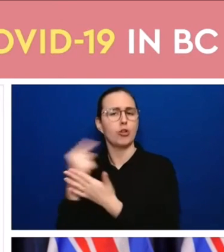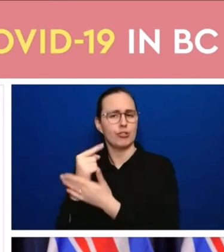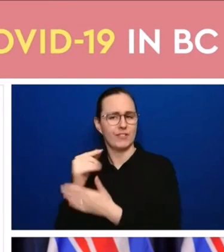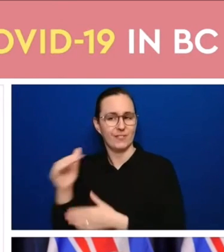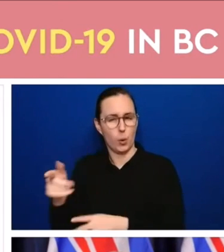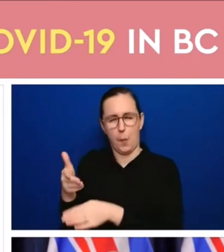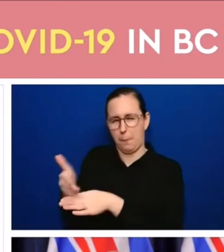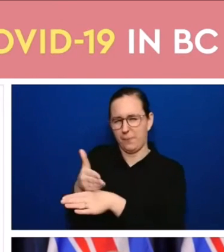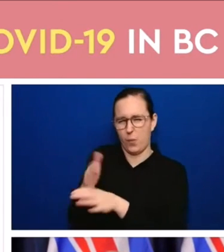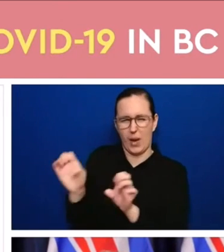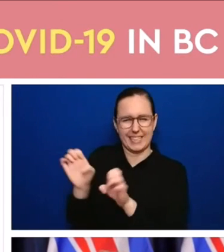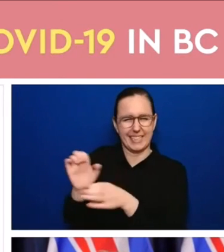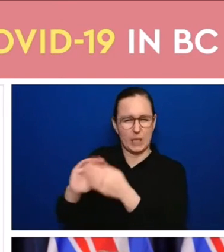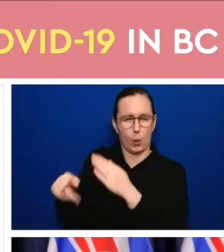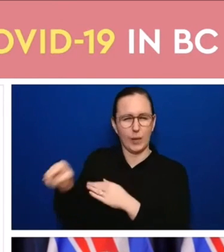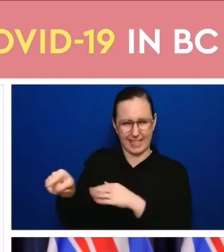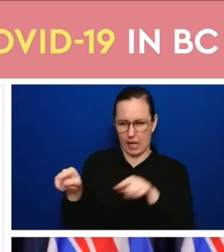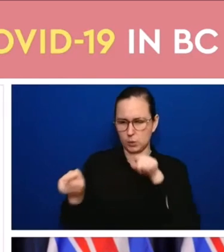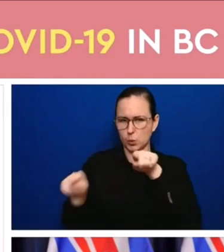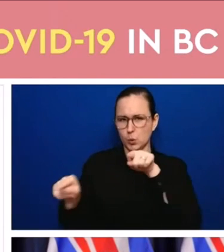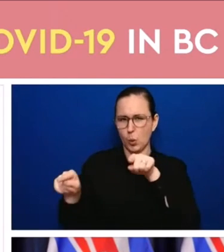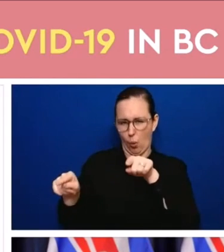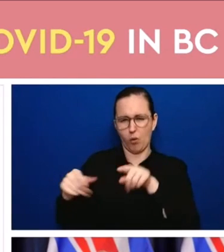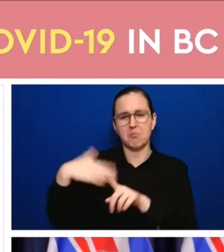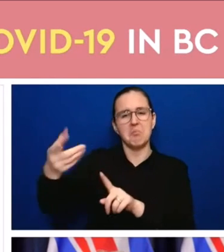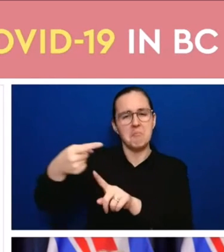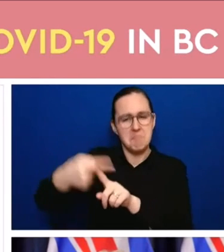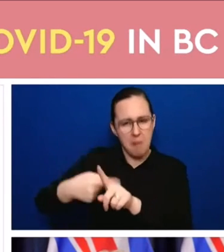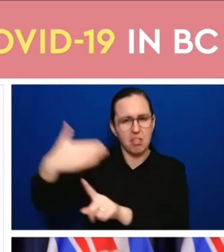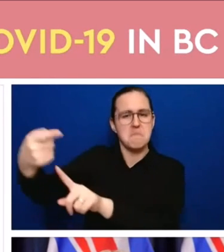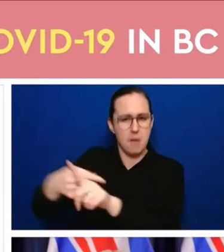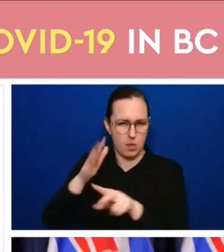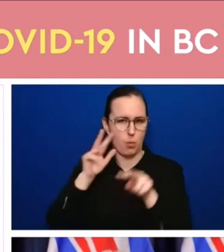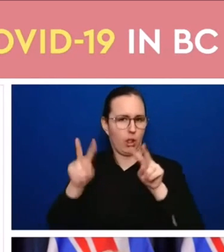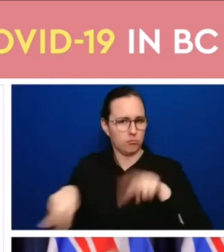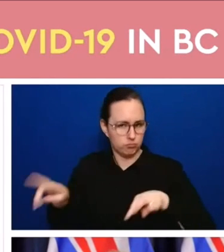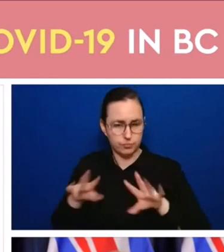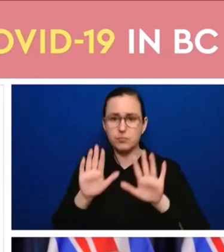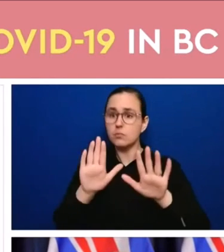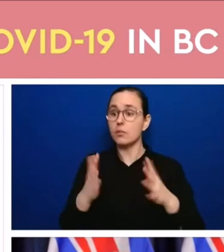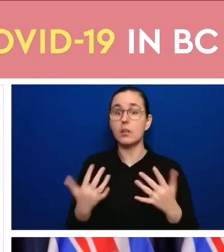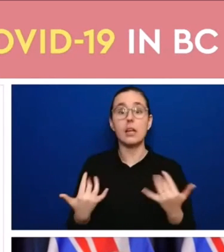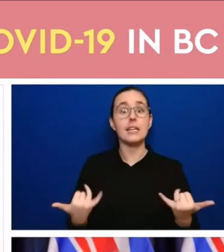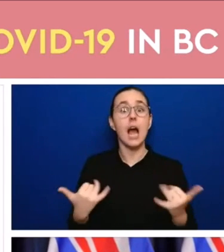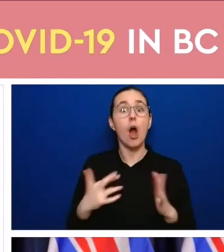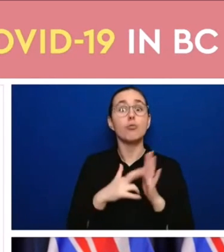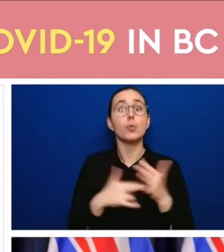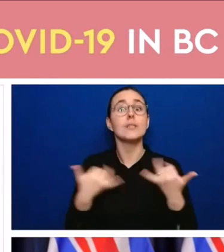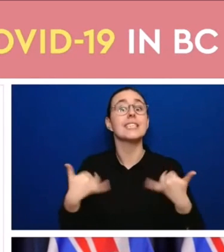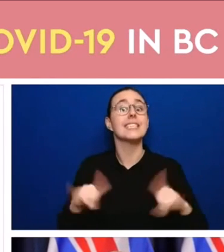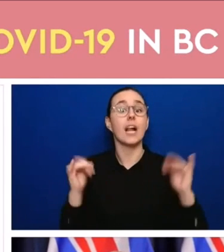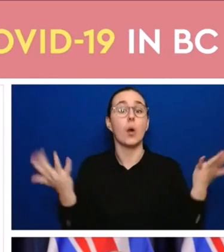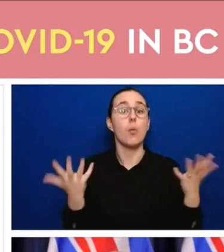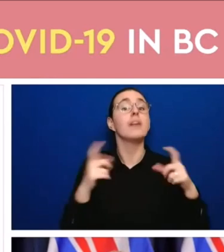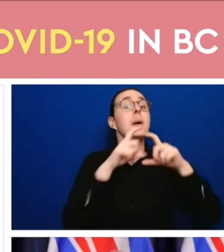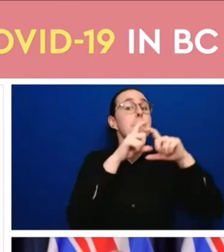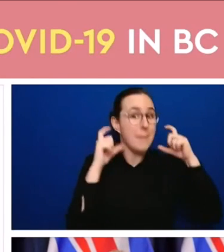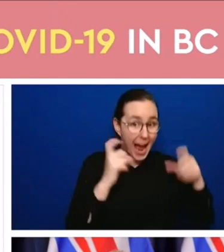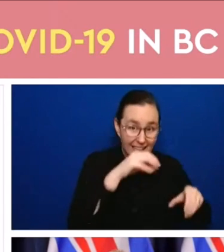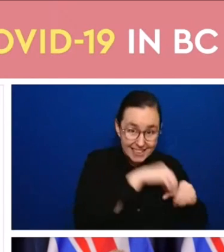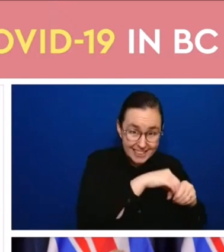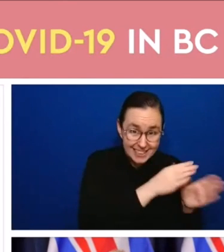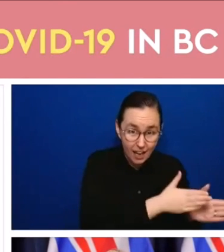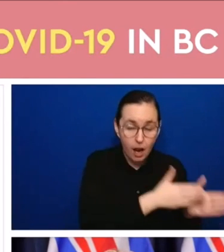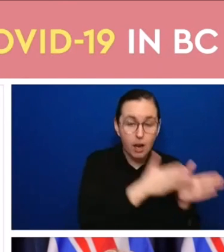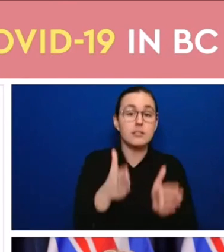we will be looking at the increasing visitation and looking at the restrictions that we have on additional social visits in